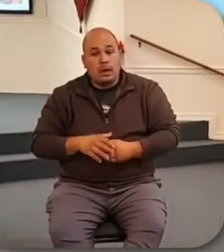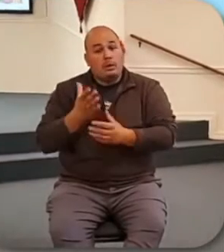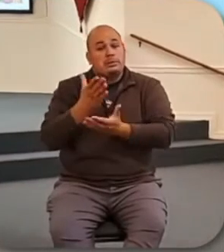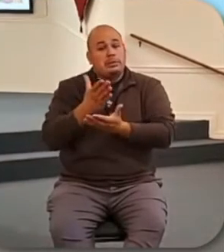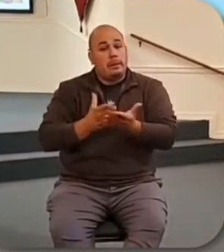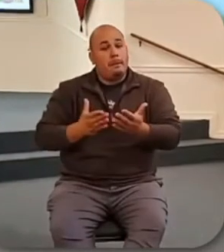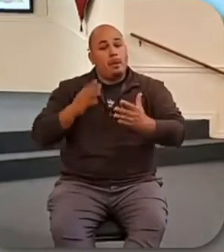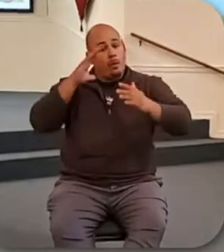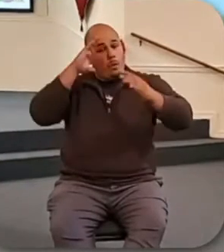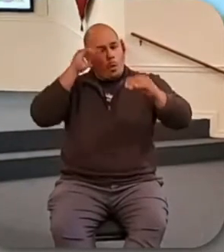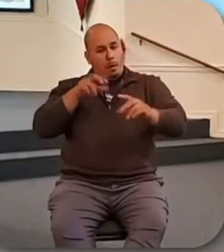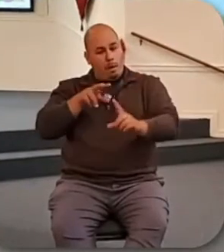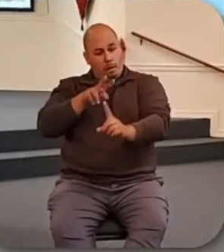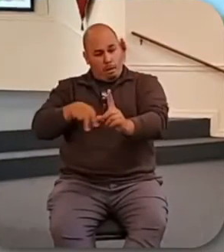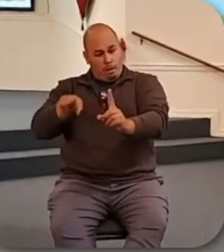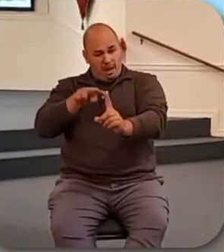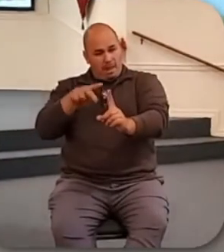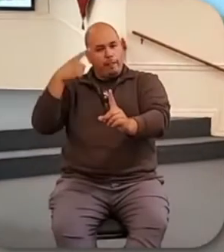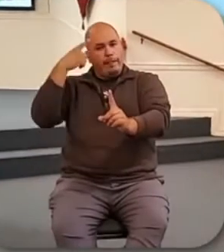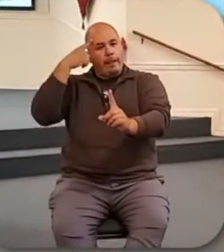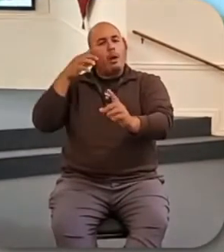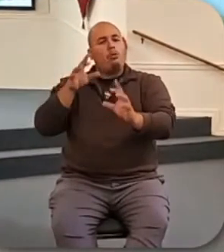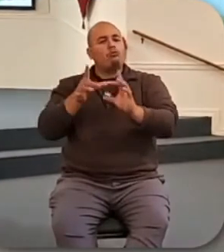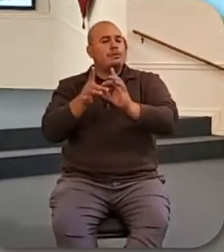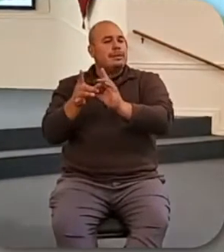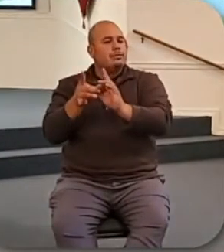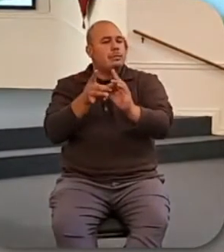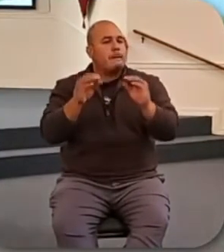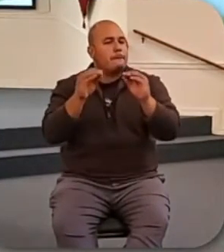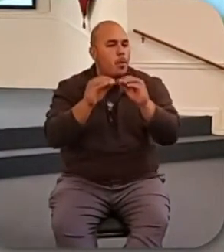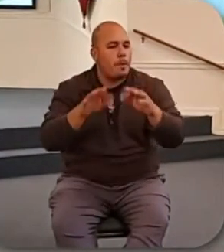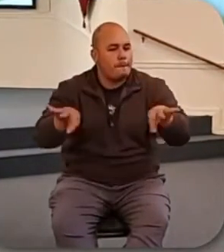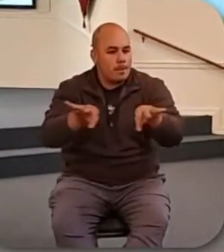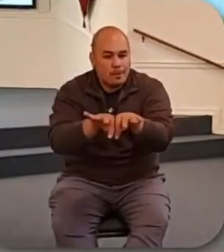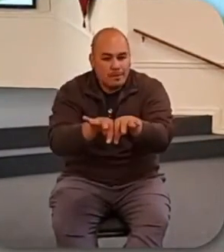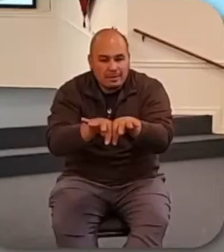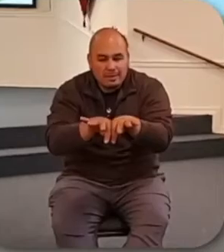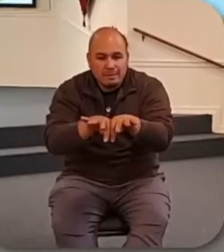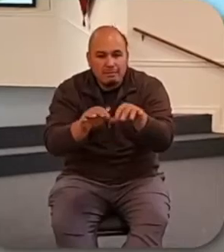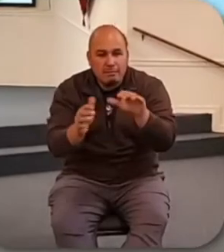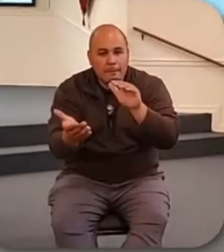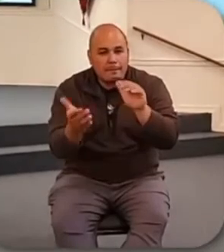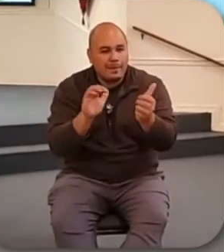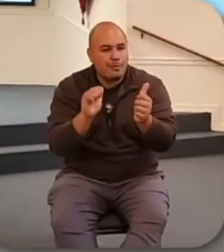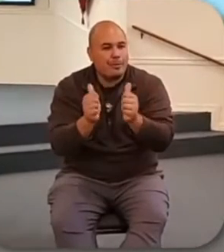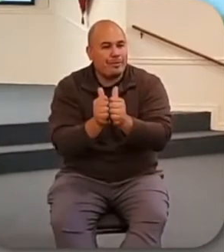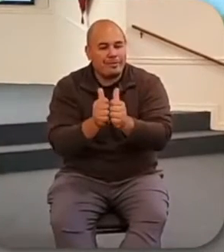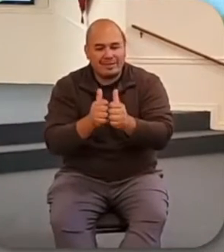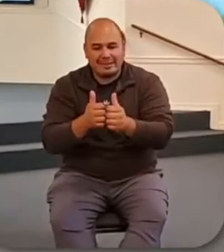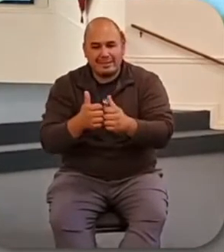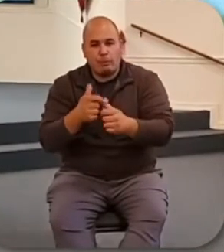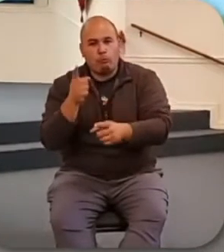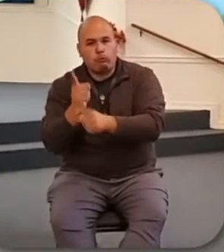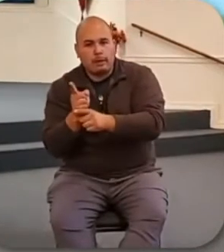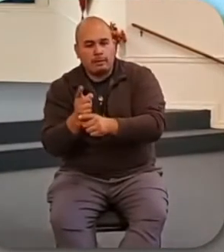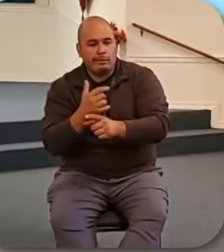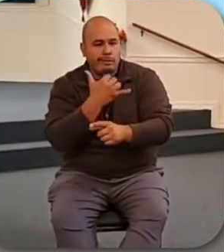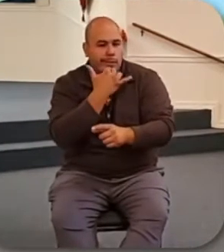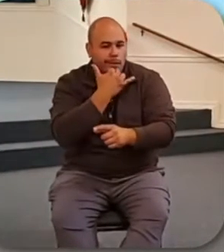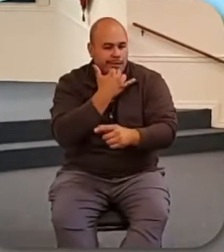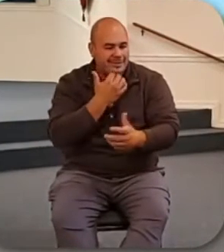money was. But Jesus senses a deeper problem here than one brother being unfair to the other. He senses